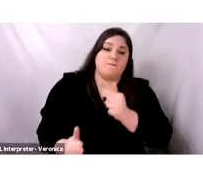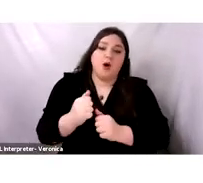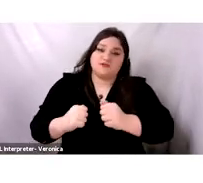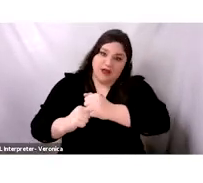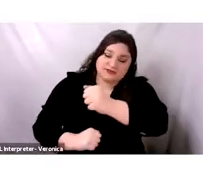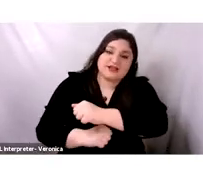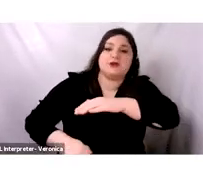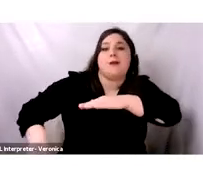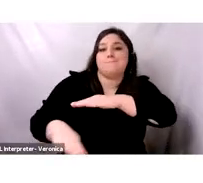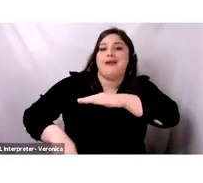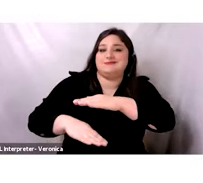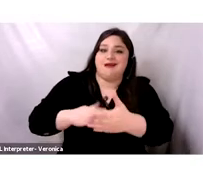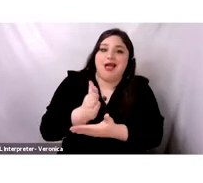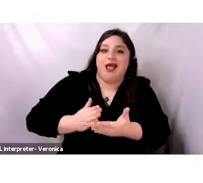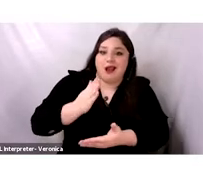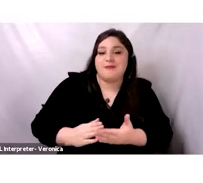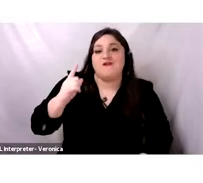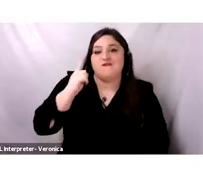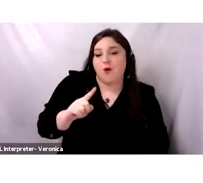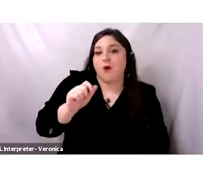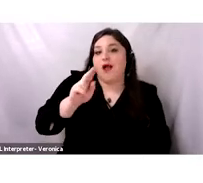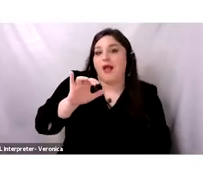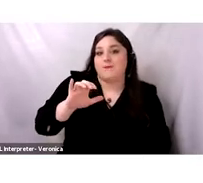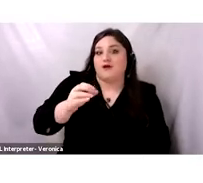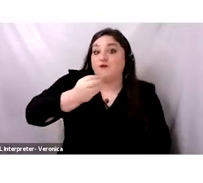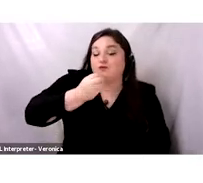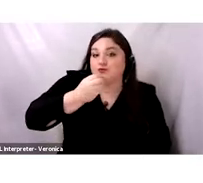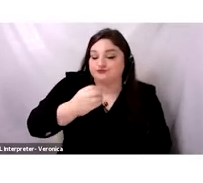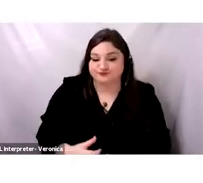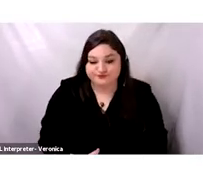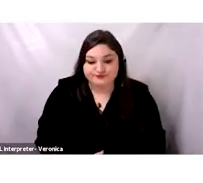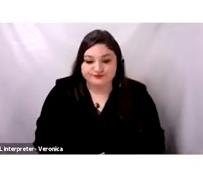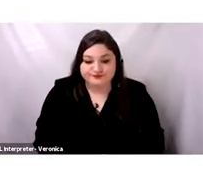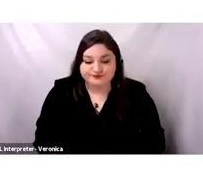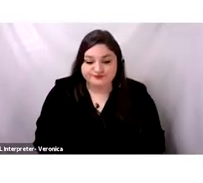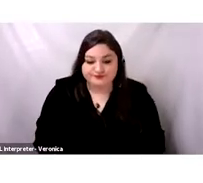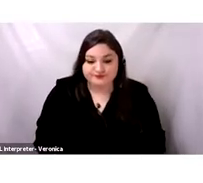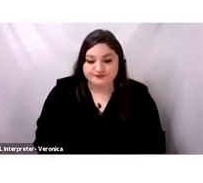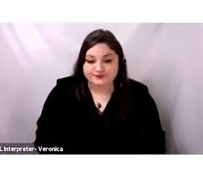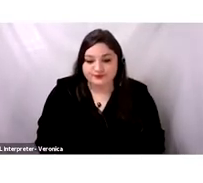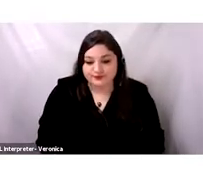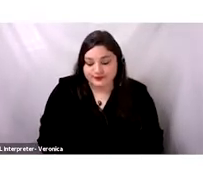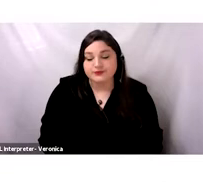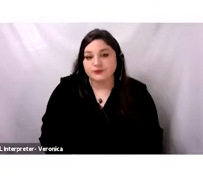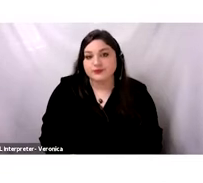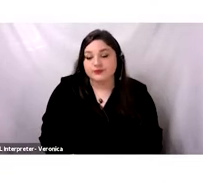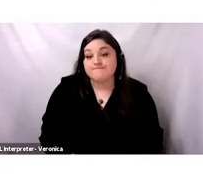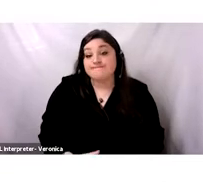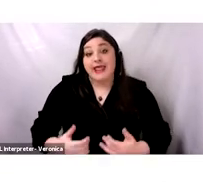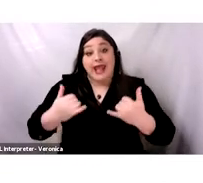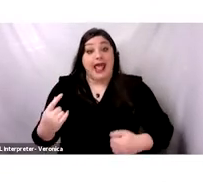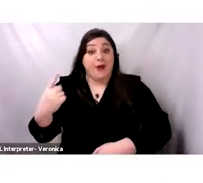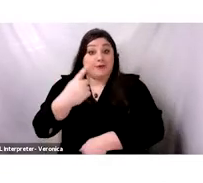cuisine and Arabic cuisine. The modern version of the hummus that is globally famous